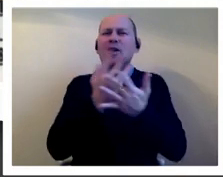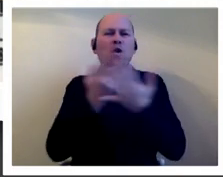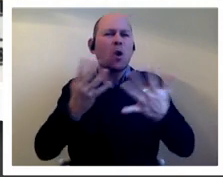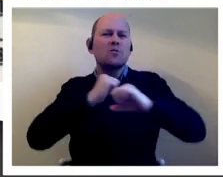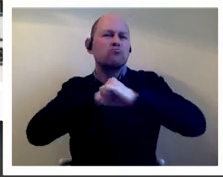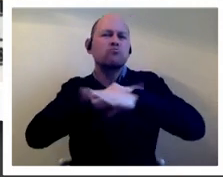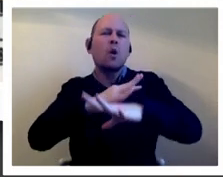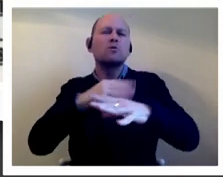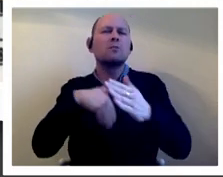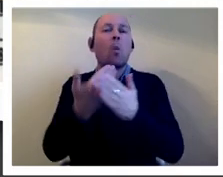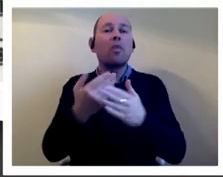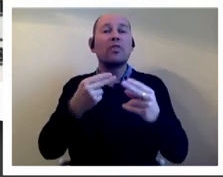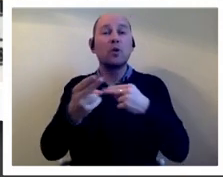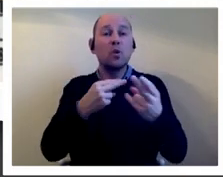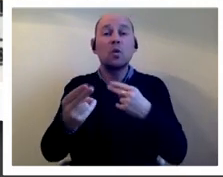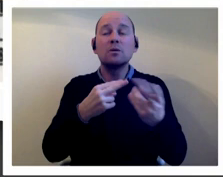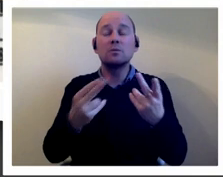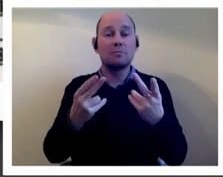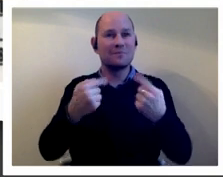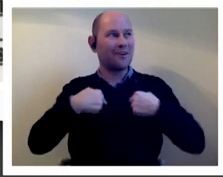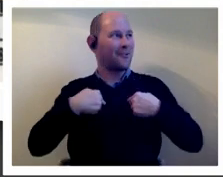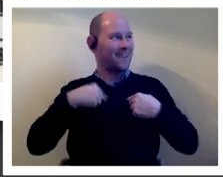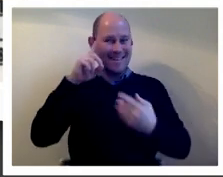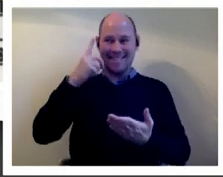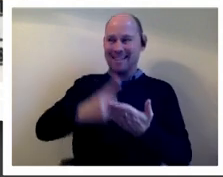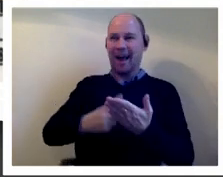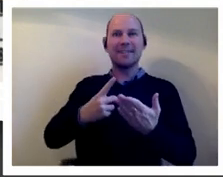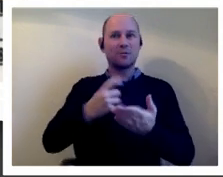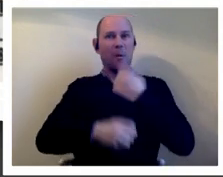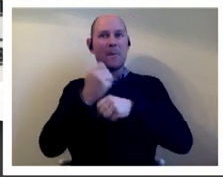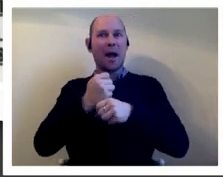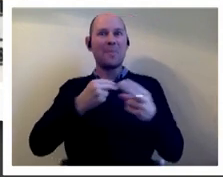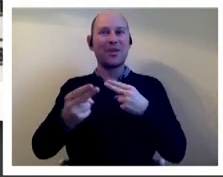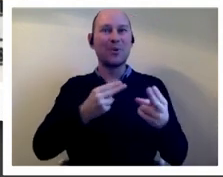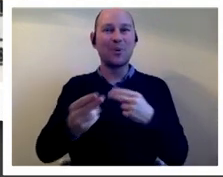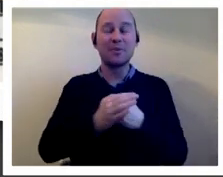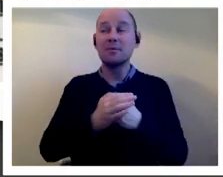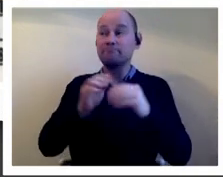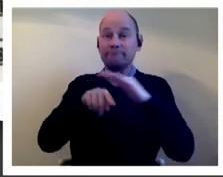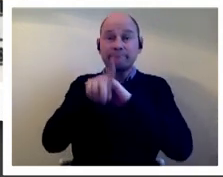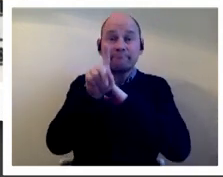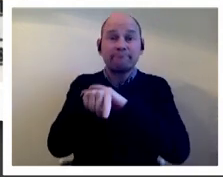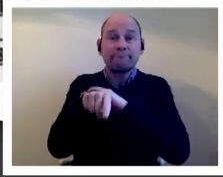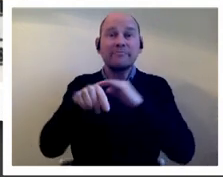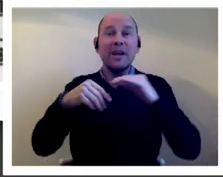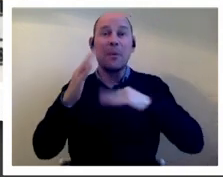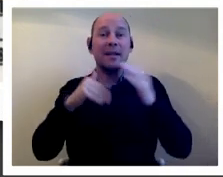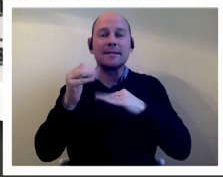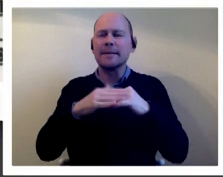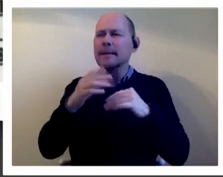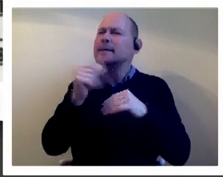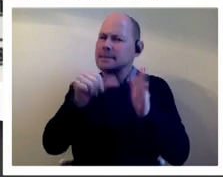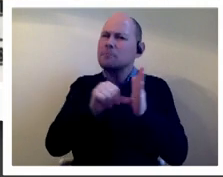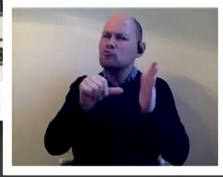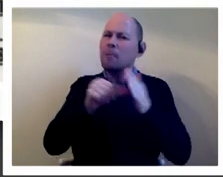so in advance they'd meant they got held of a map of the building they managed to get entrance they had a bit of trouble at the door but they got past